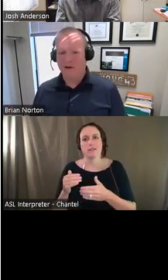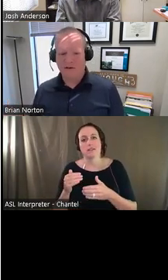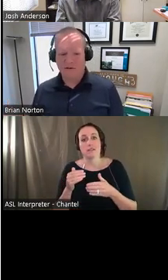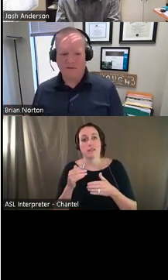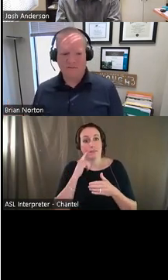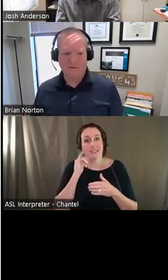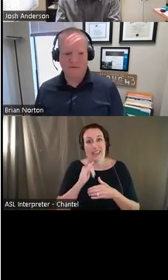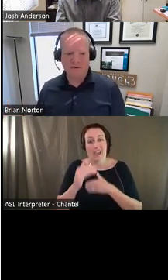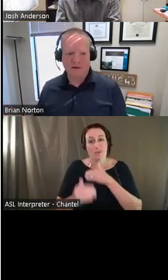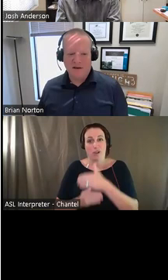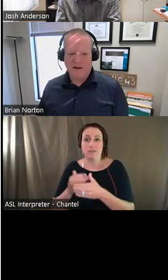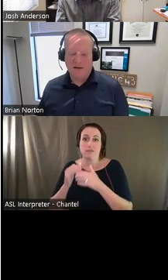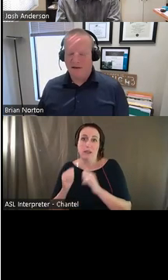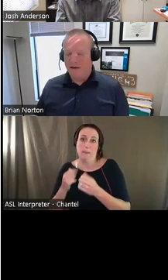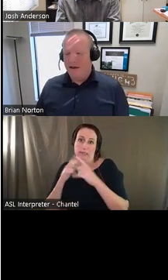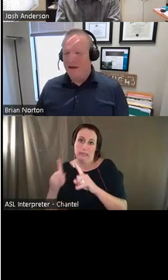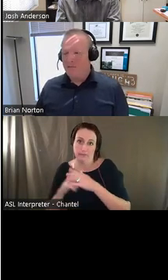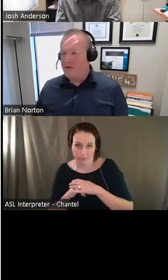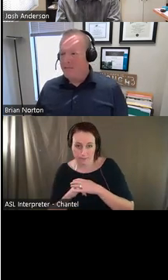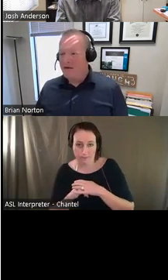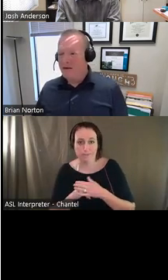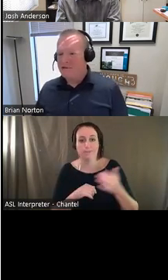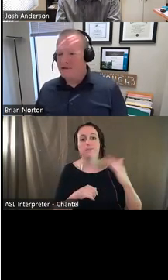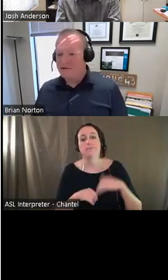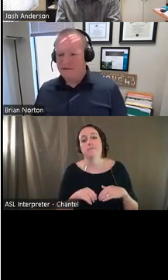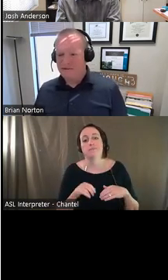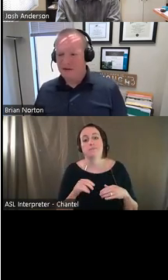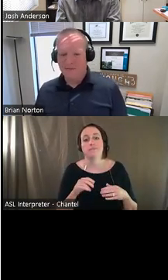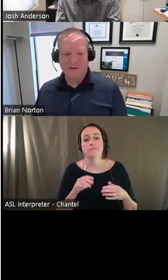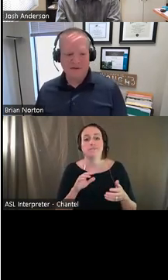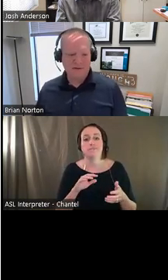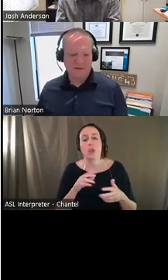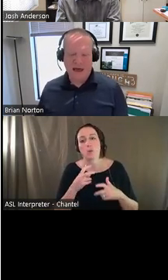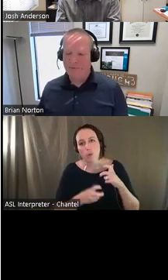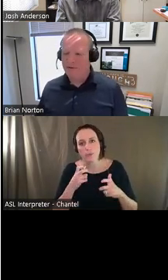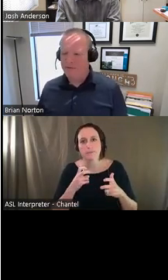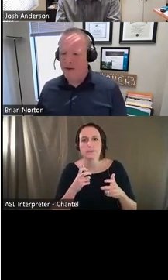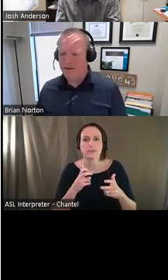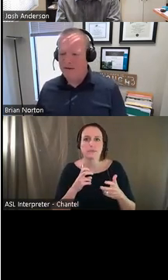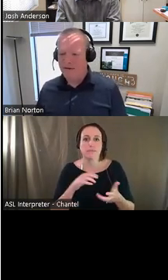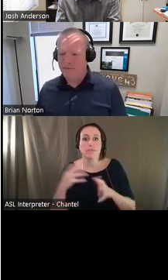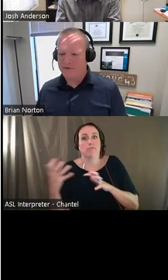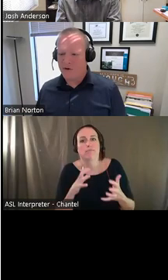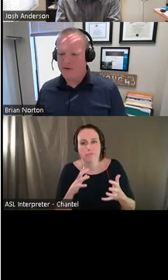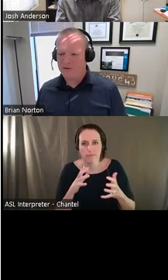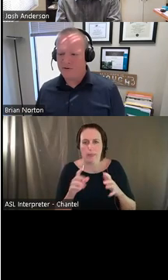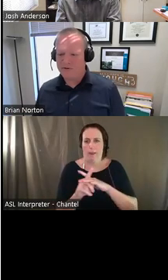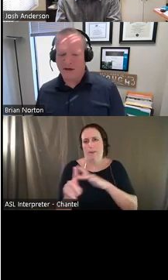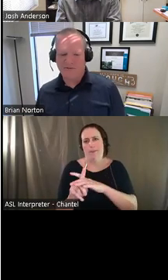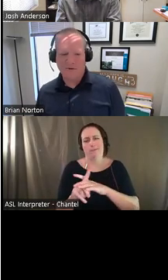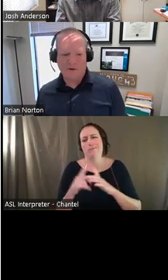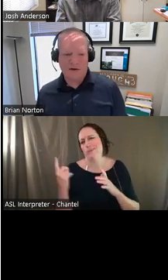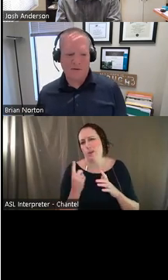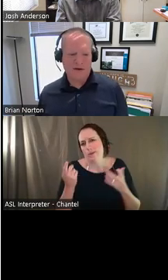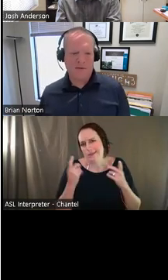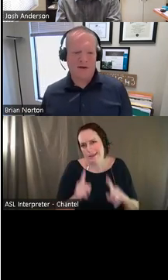accommodation for folks. And we'll talk about hiccups and glitches. Hiccups and glitches happen along the way. There's always hurdles that you